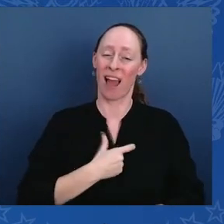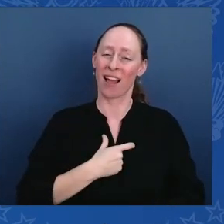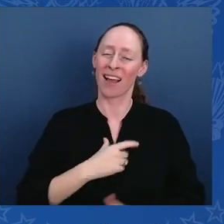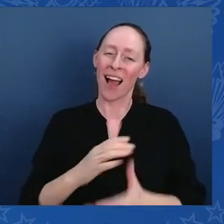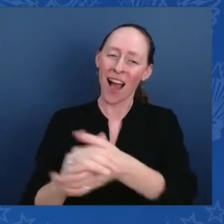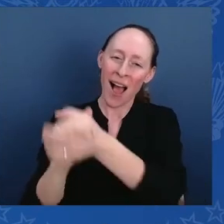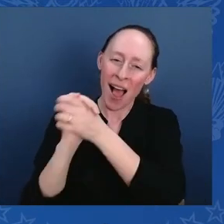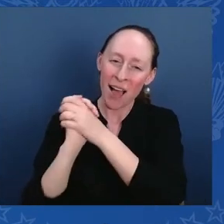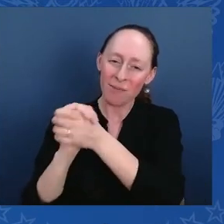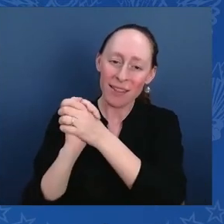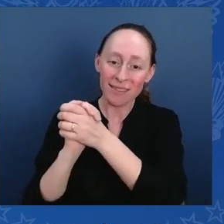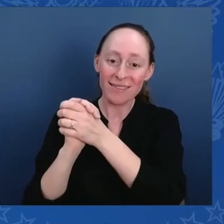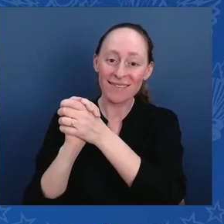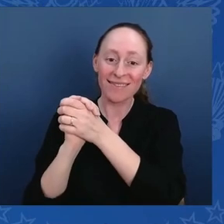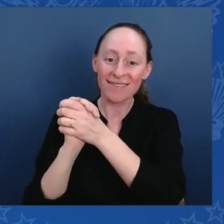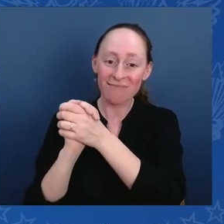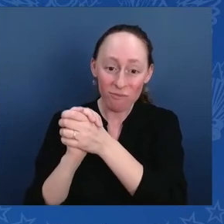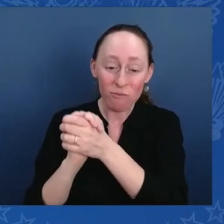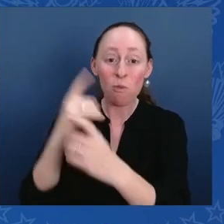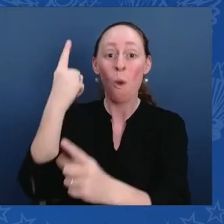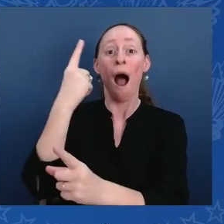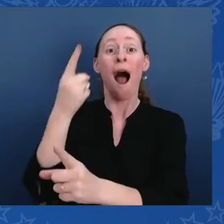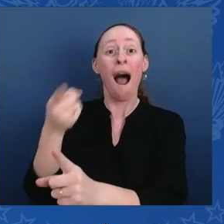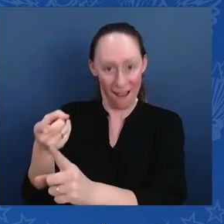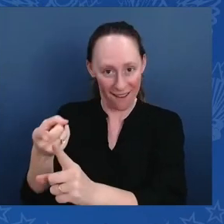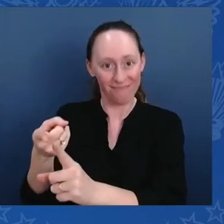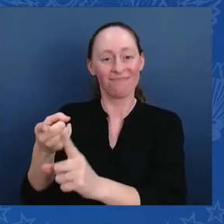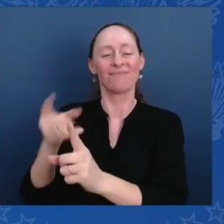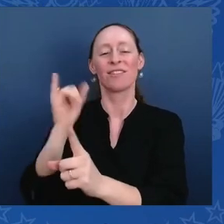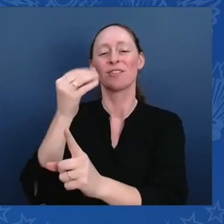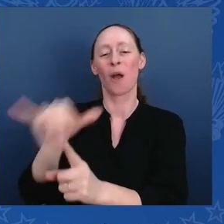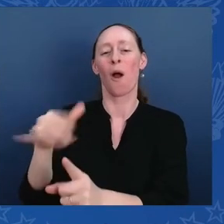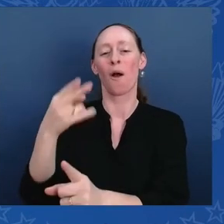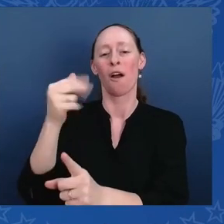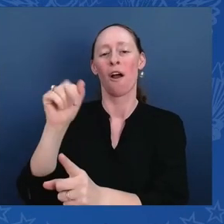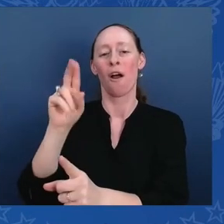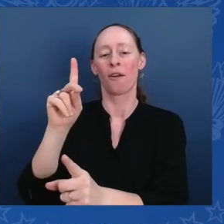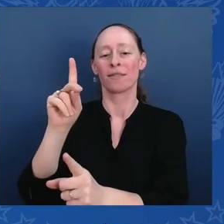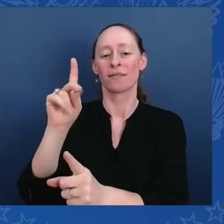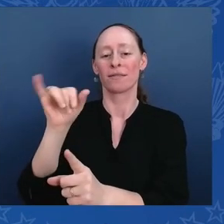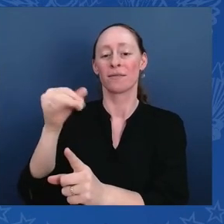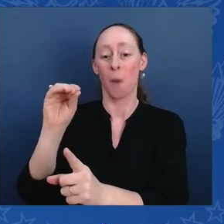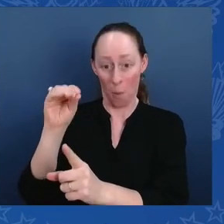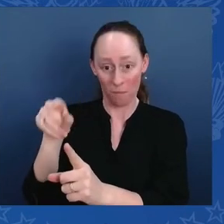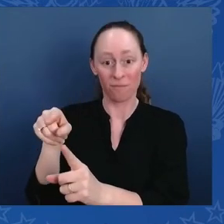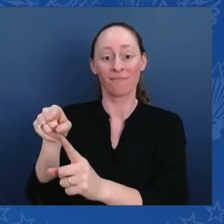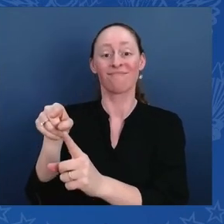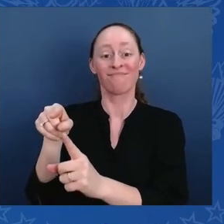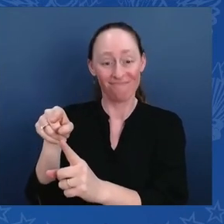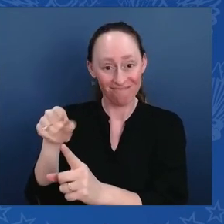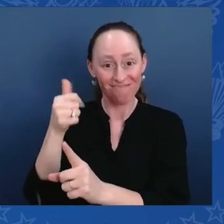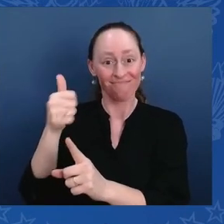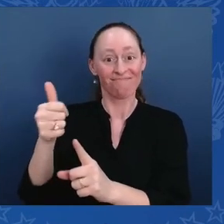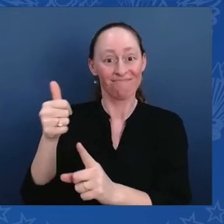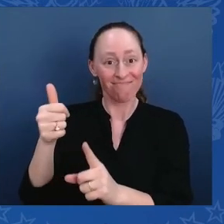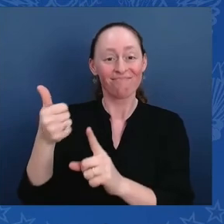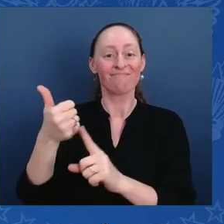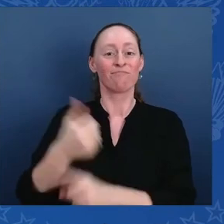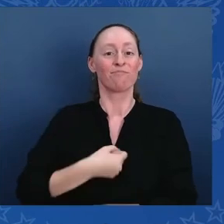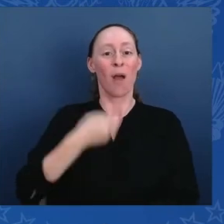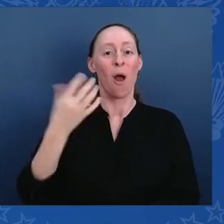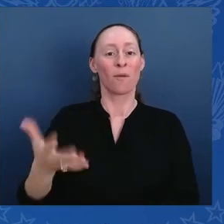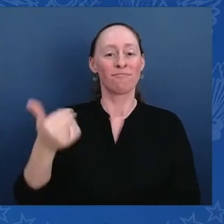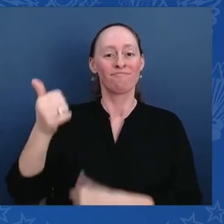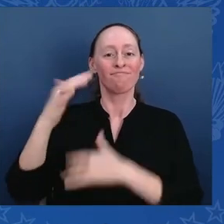Muscogee Creek Nation. And in her poem, Eagle Poem, Joy pictures a bird sewing through the sky, a